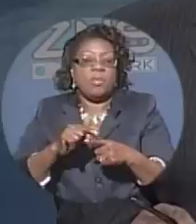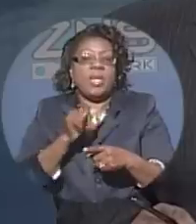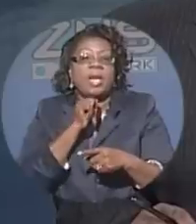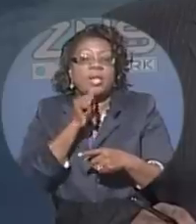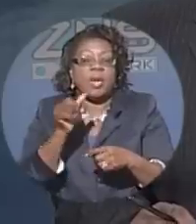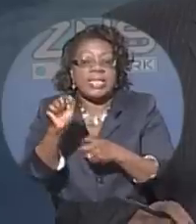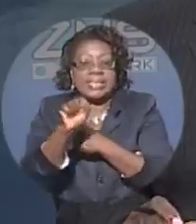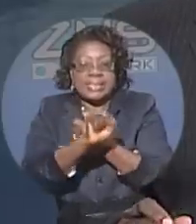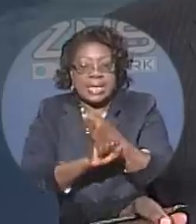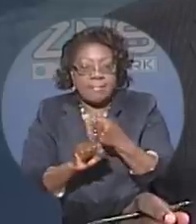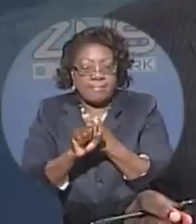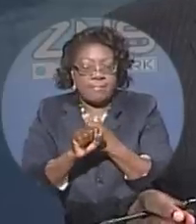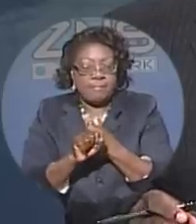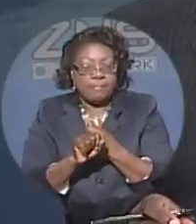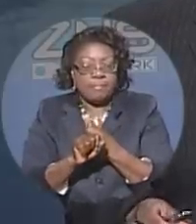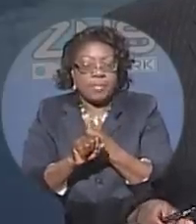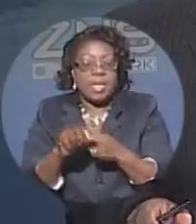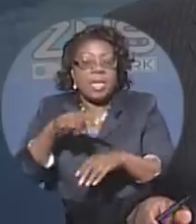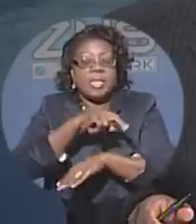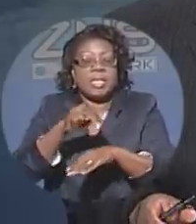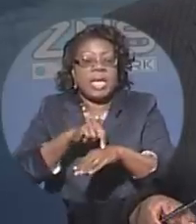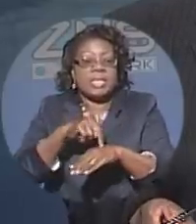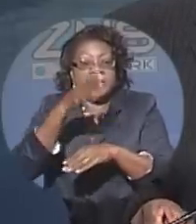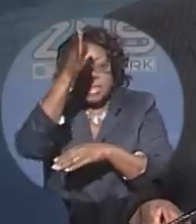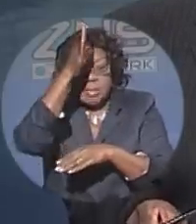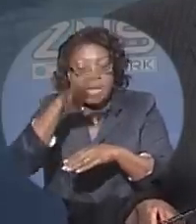The national men's rally starts at 4 p.m. the.'' Pelosi 8. 8. 11. 16.